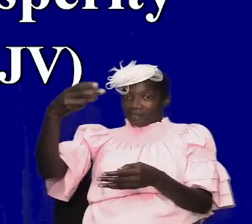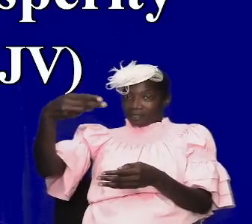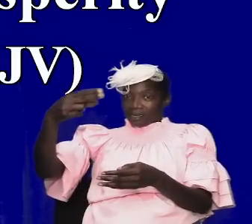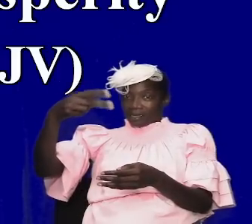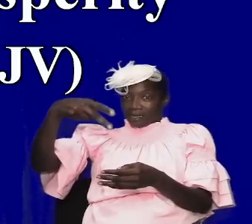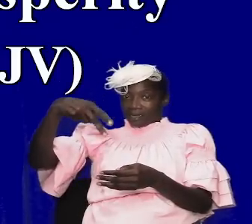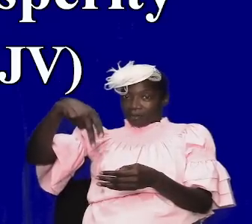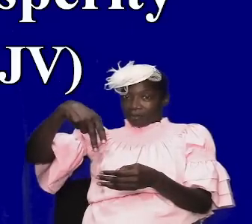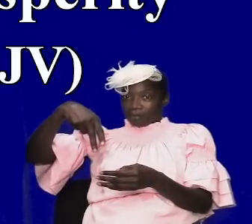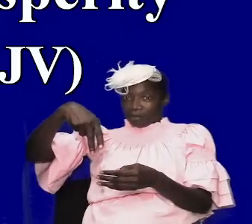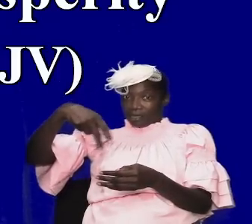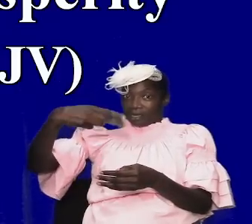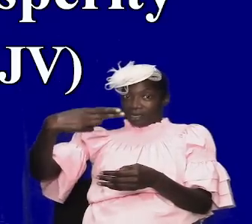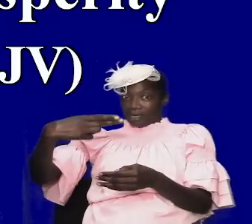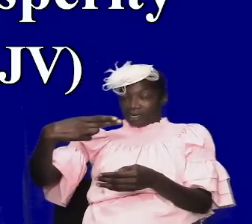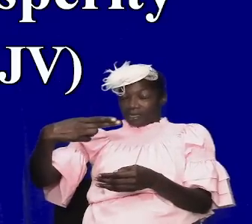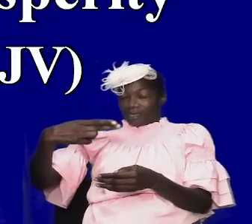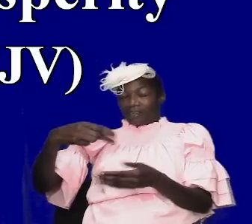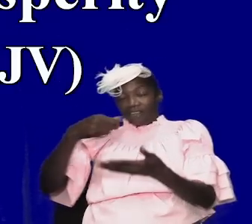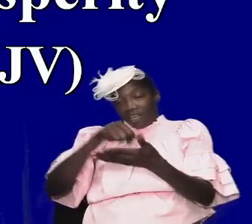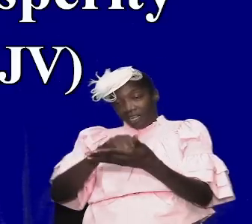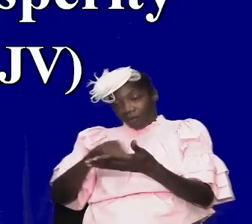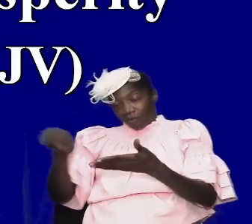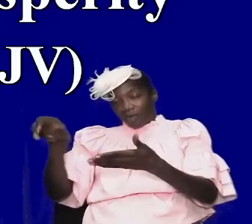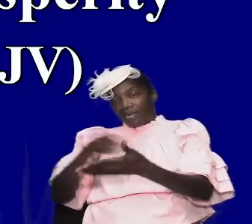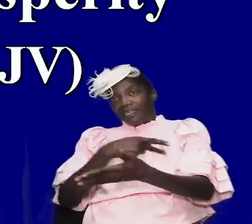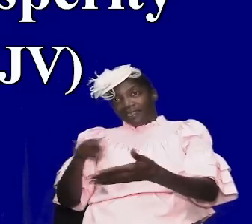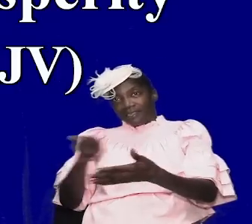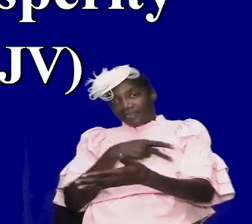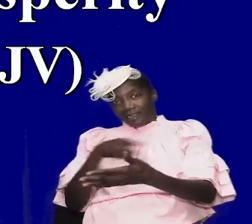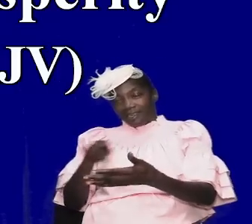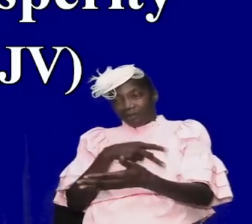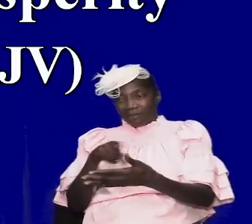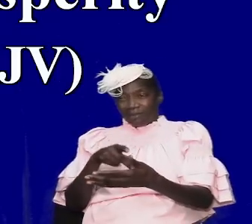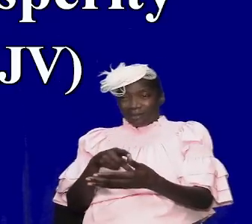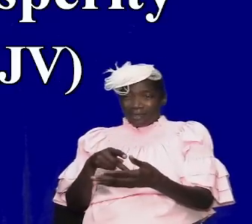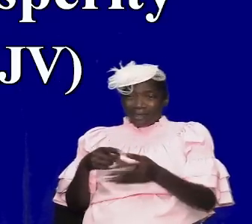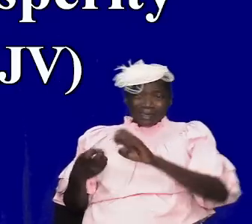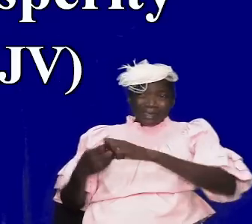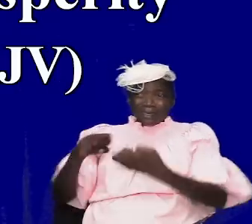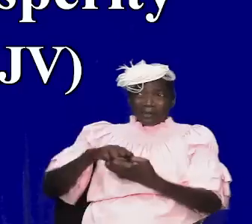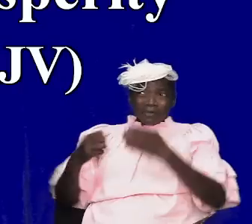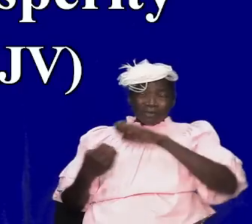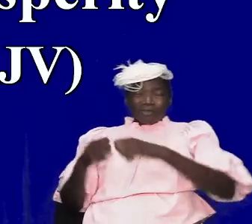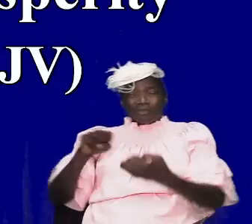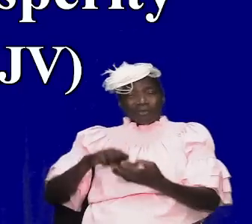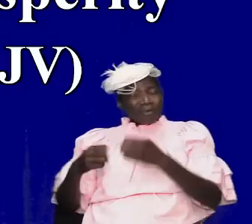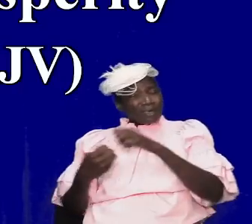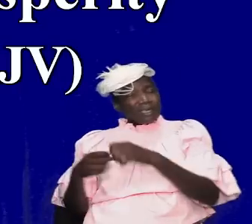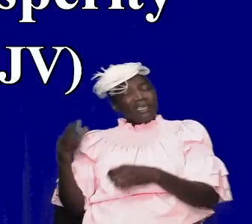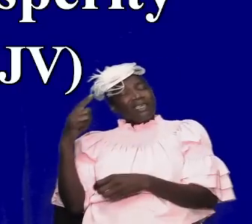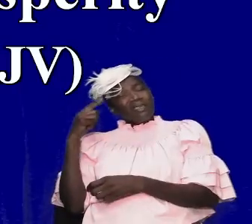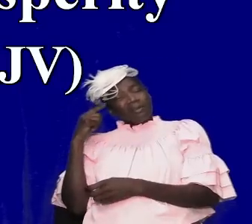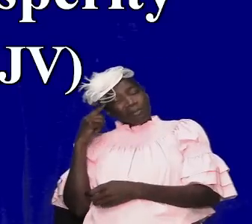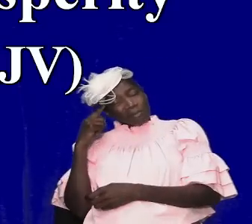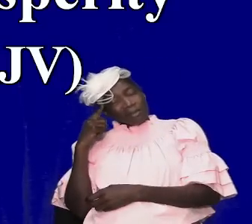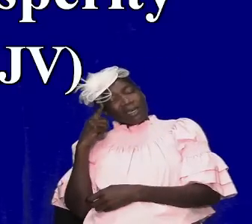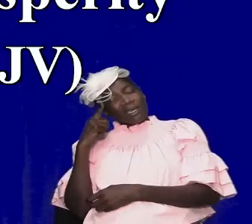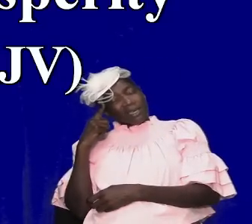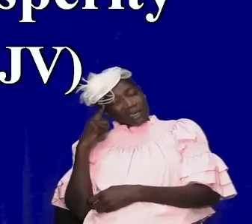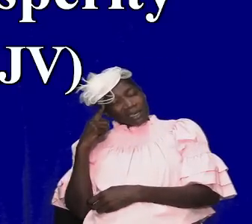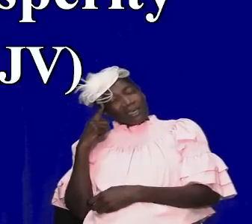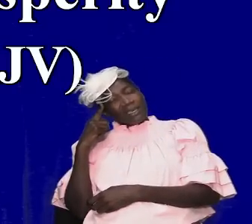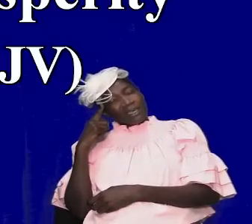a writer of psalm and asaph was struggling in his mind yes